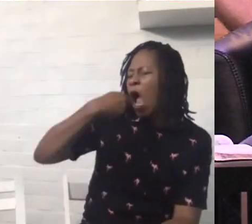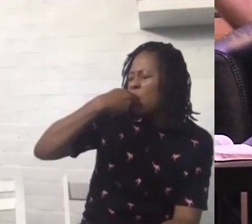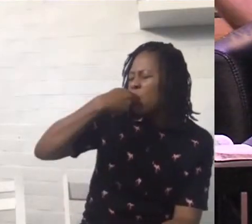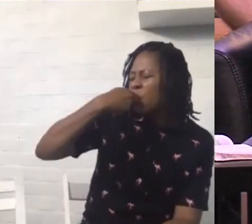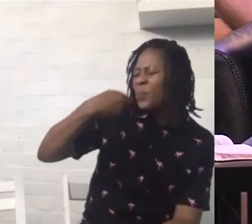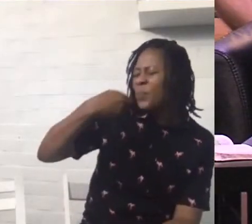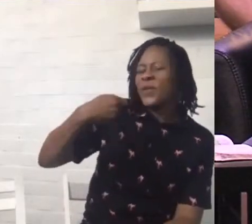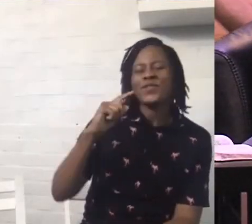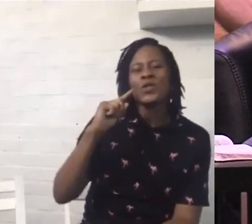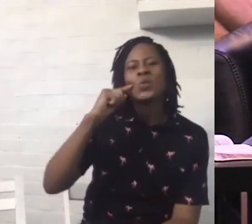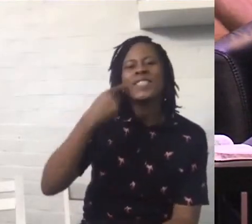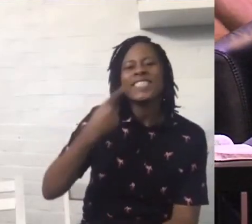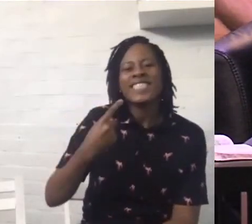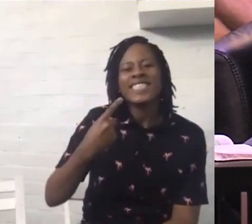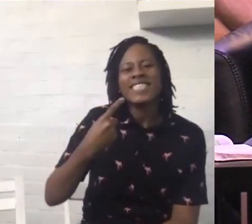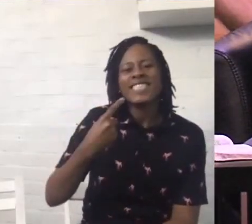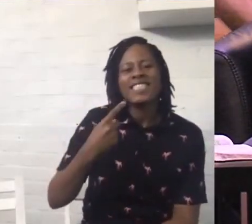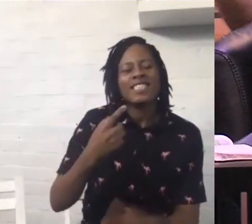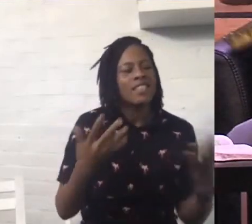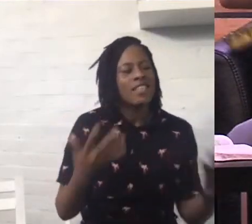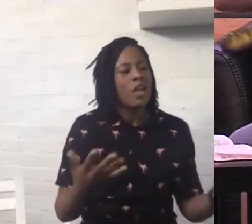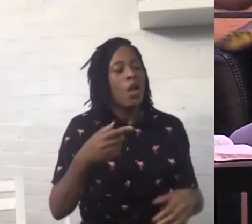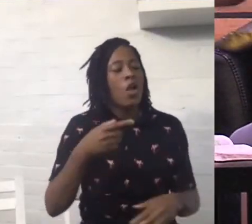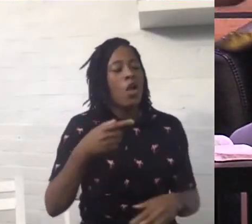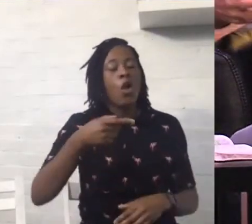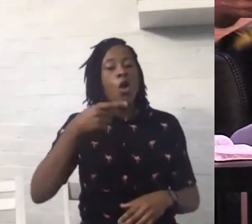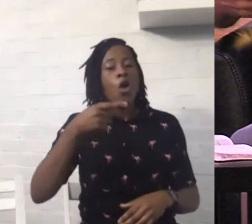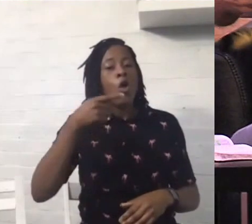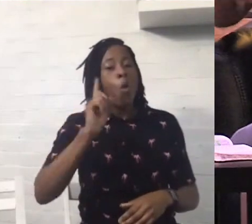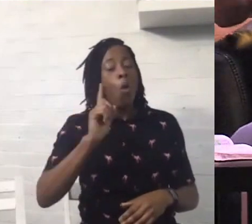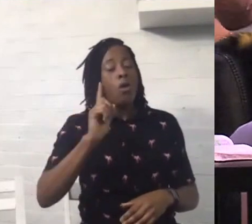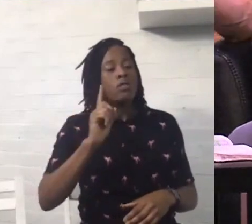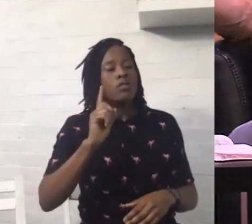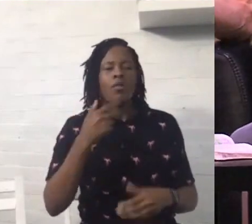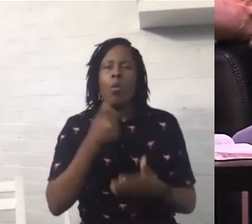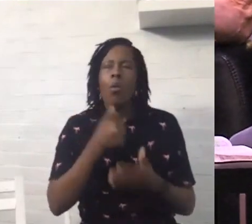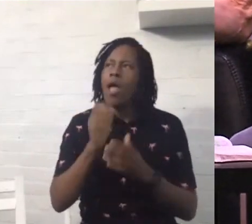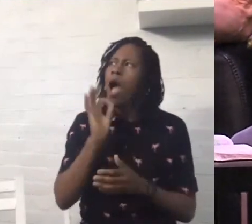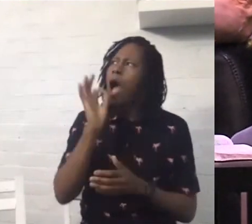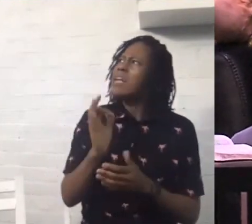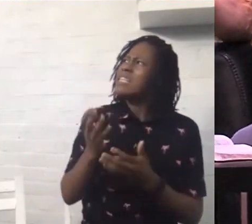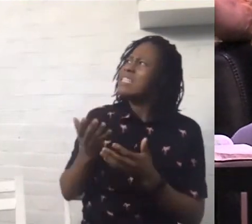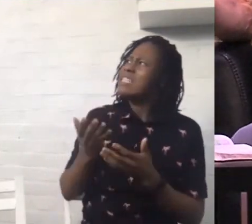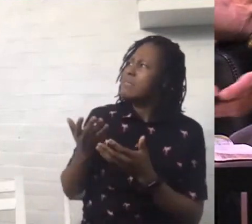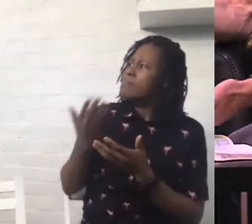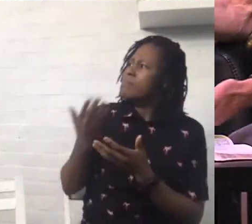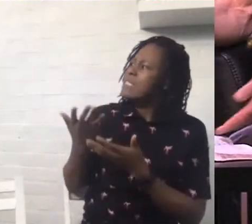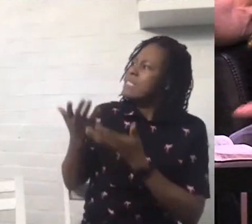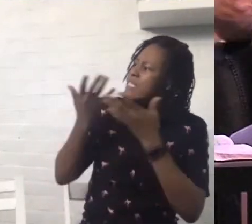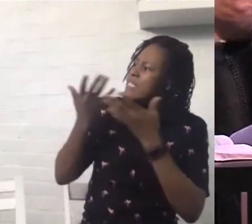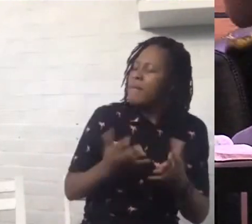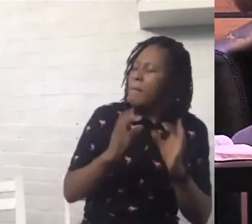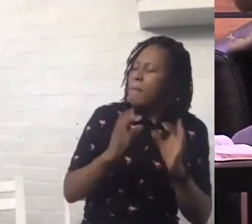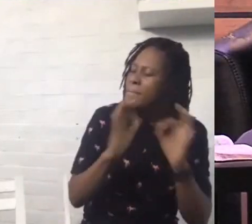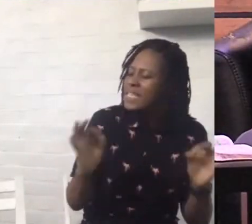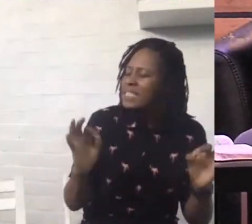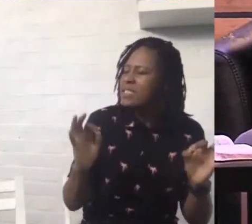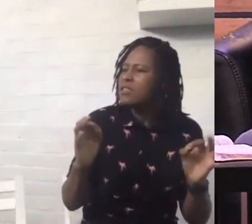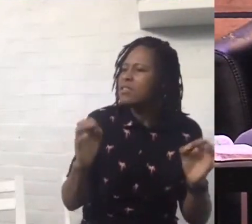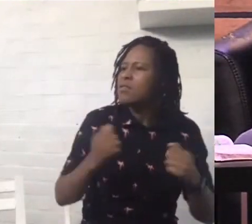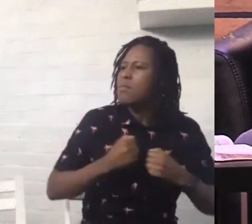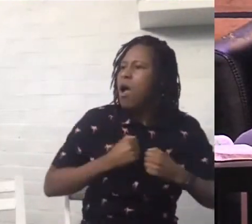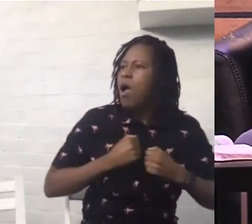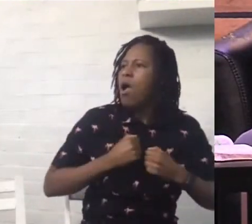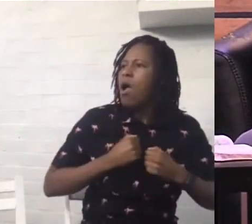peace peace in my situation peace in my life peace in my body peace in my relationship that God is going to come along with this sort of